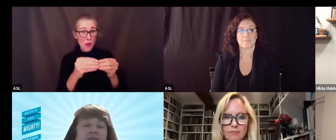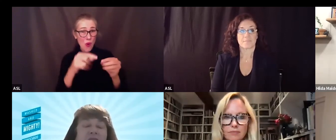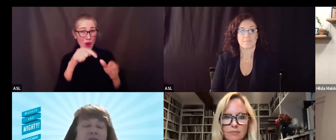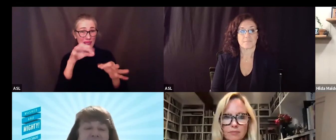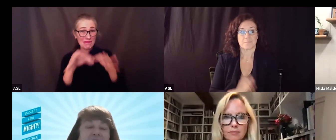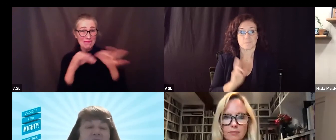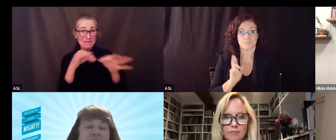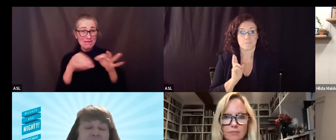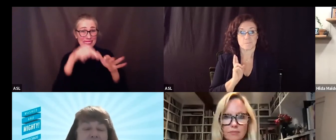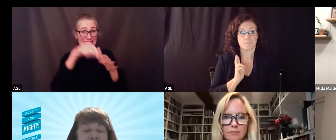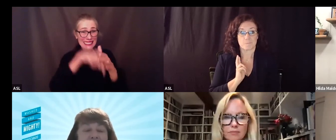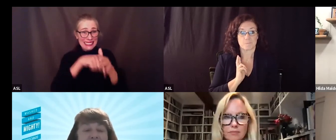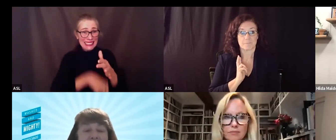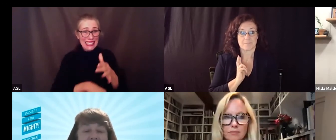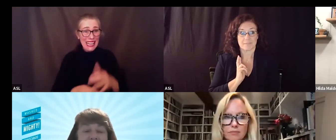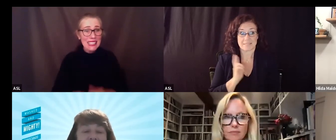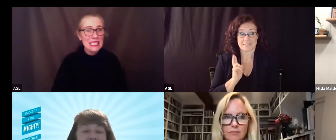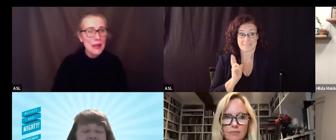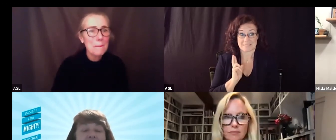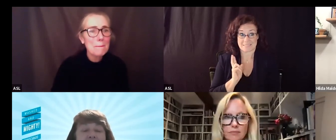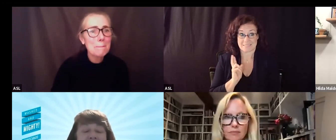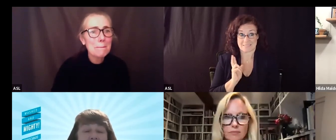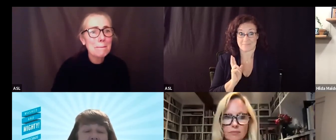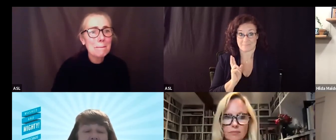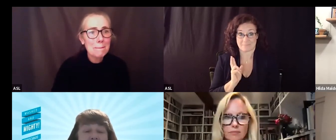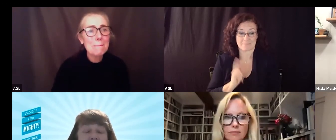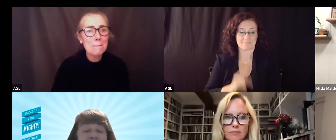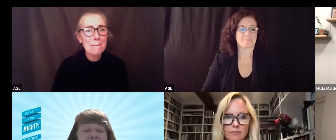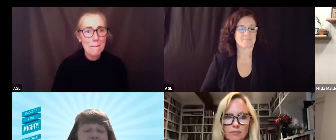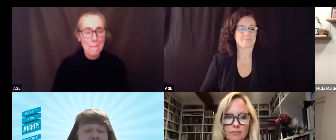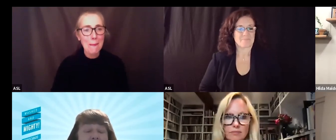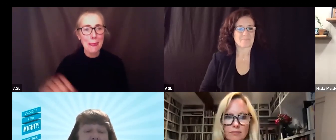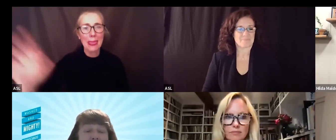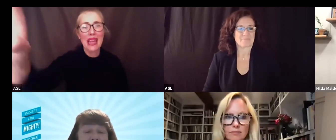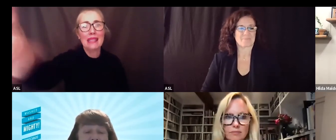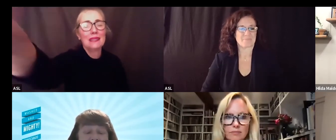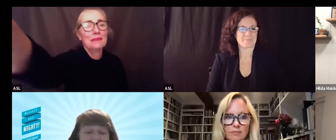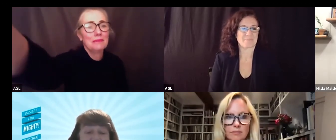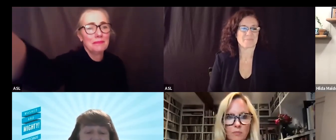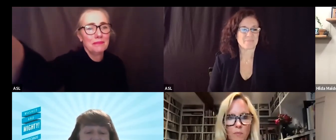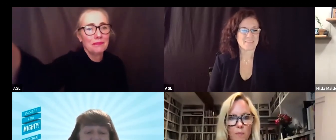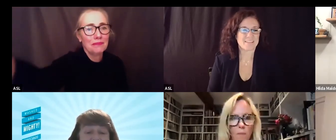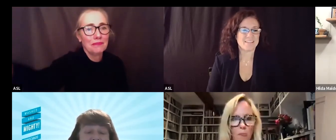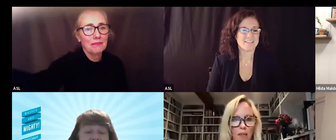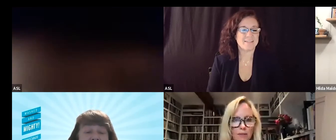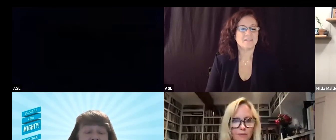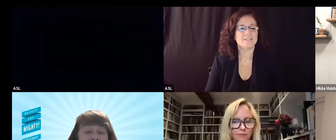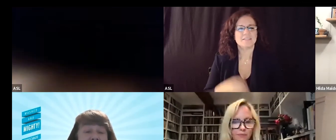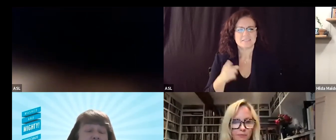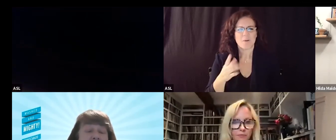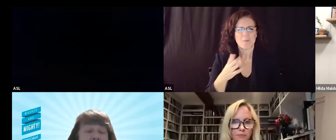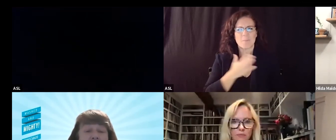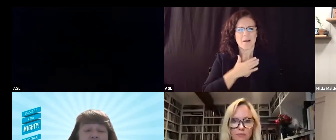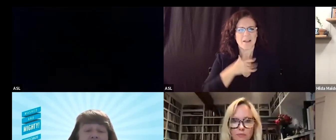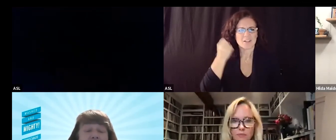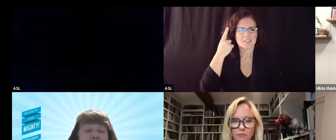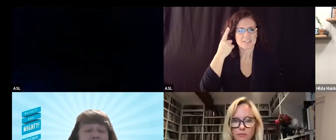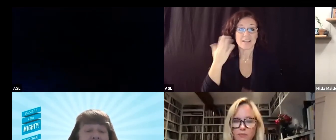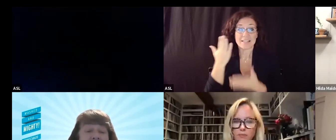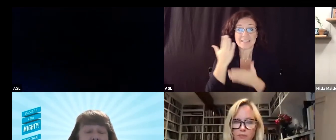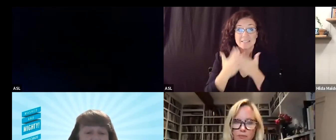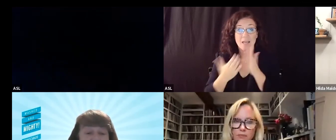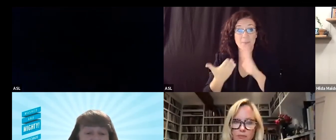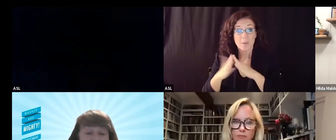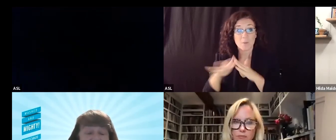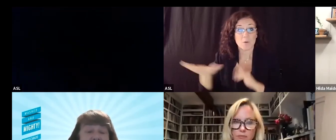thanks for asking the question my understanding is that there have been some concerns in some communities across the state that there may be school districts